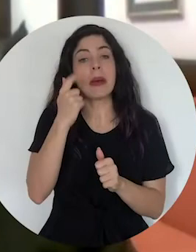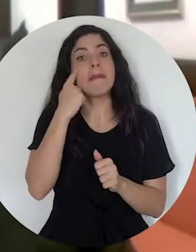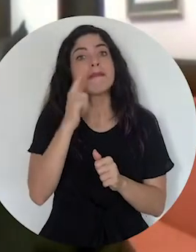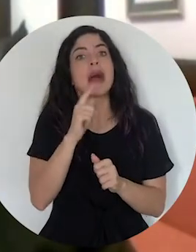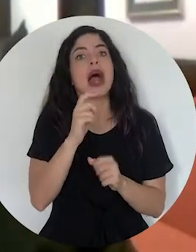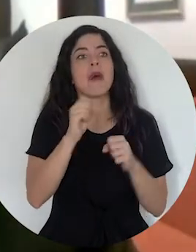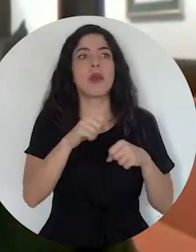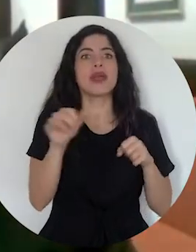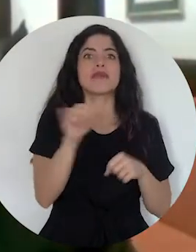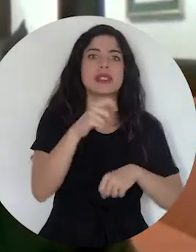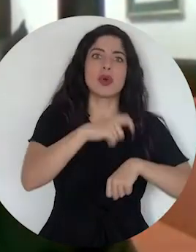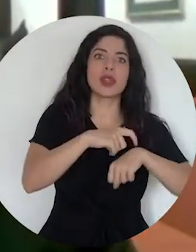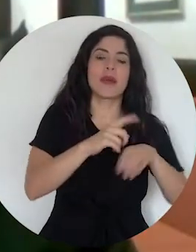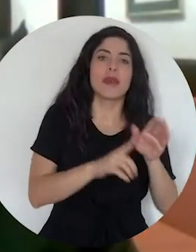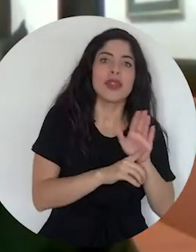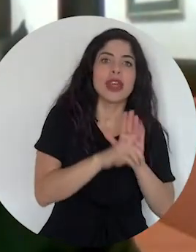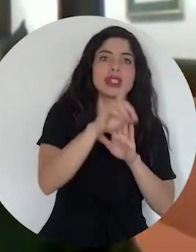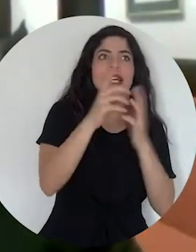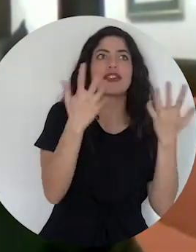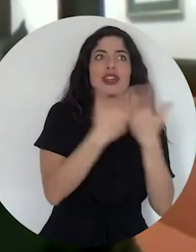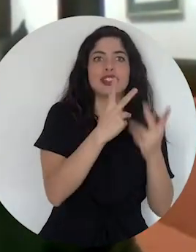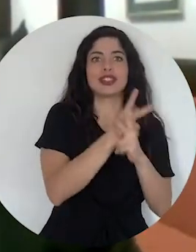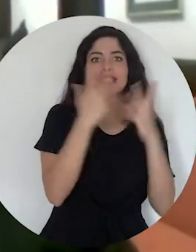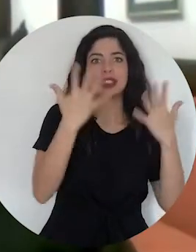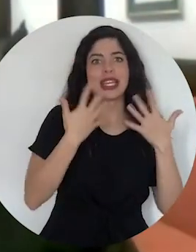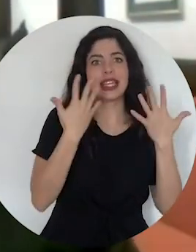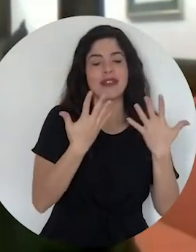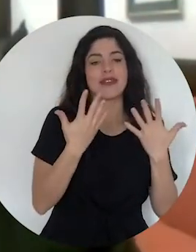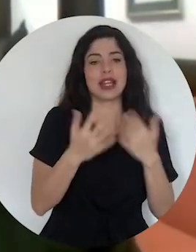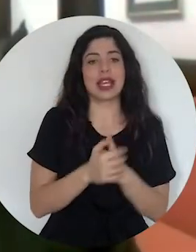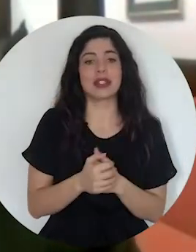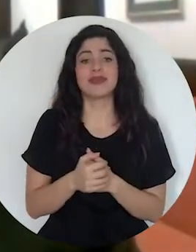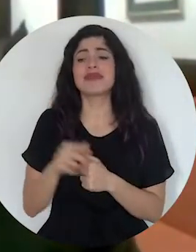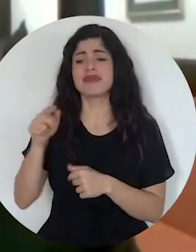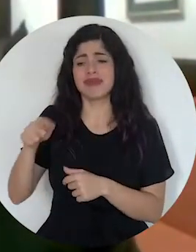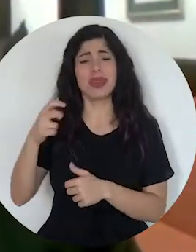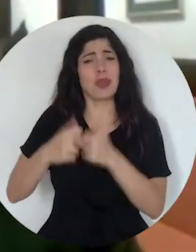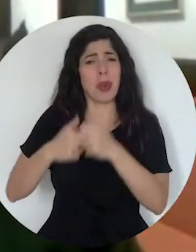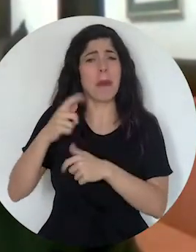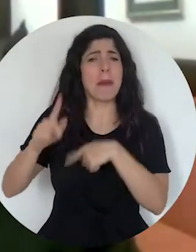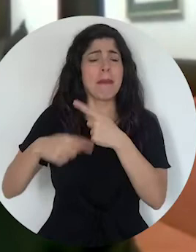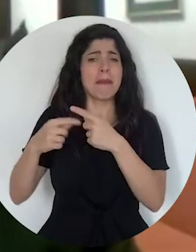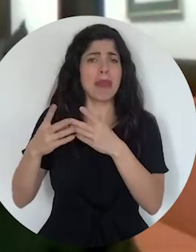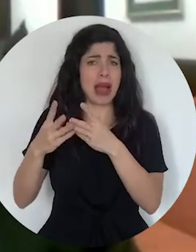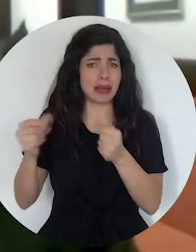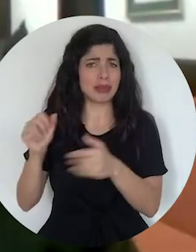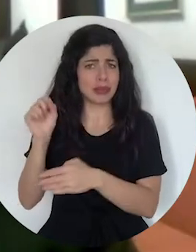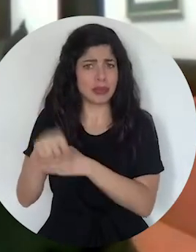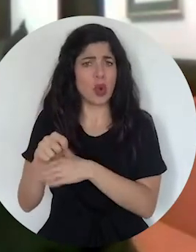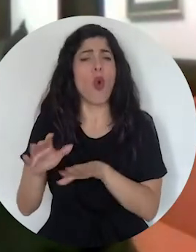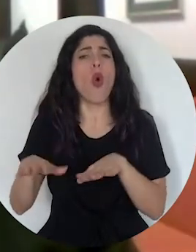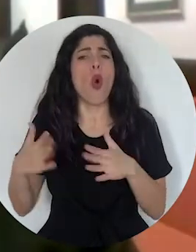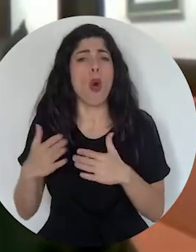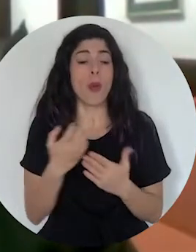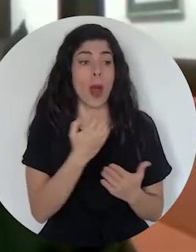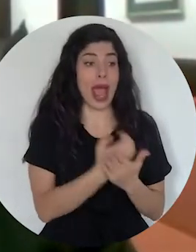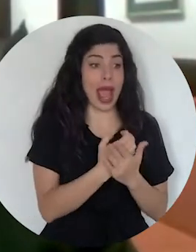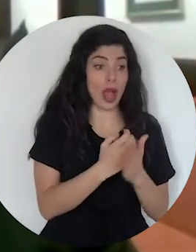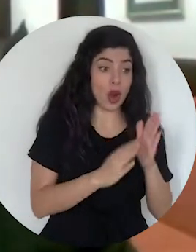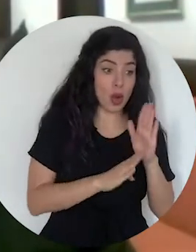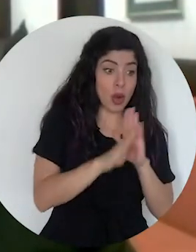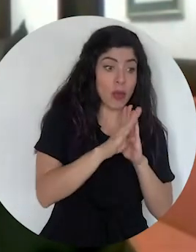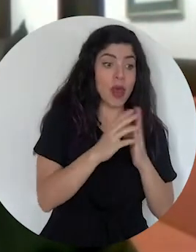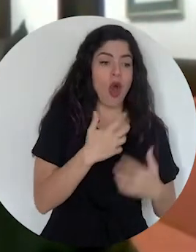sustainable development. We're going to move past this crisis, and we have to do it by rebuilding our